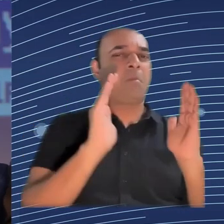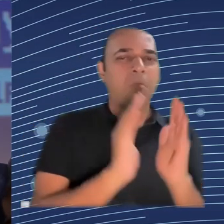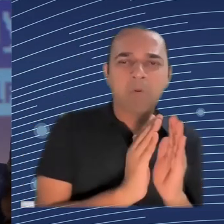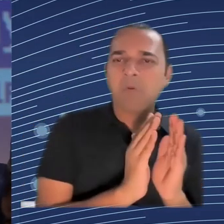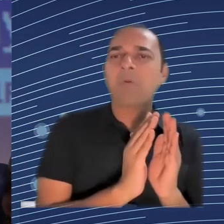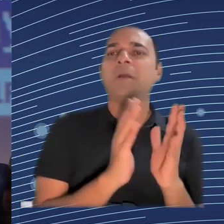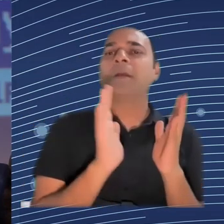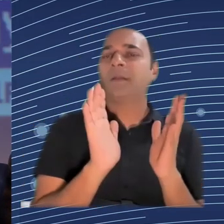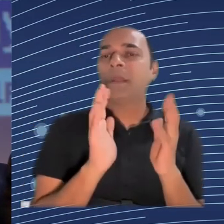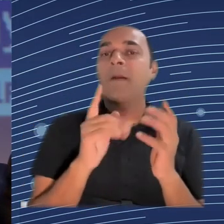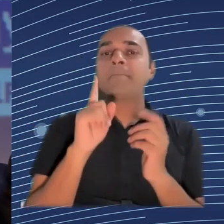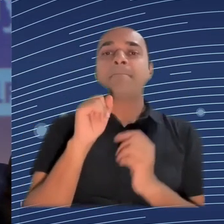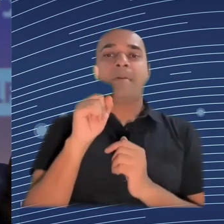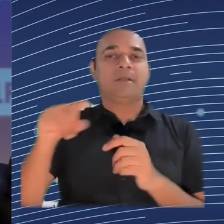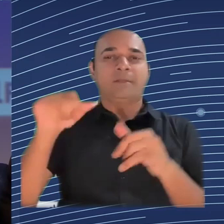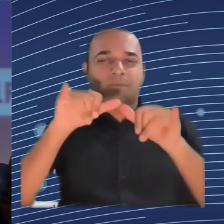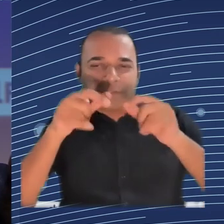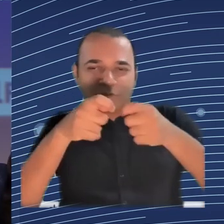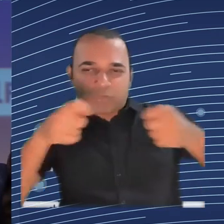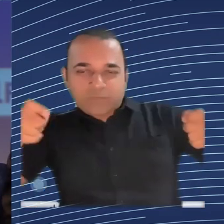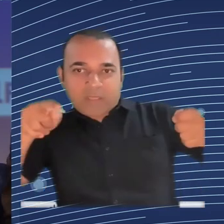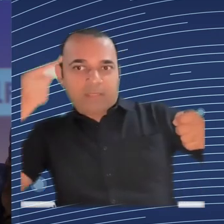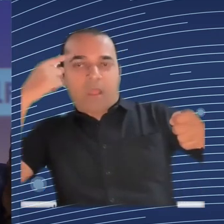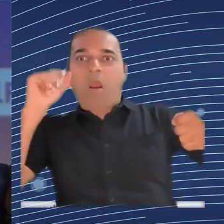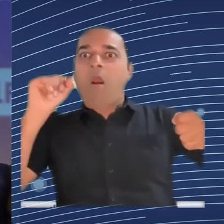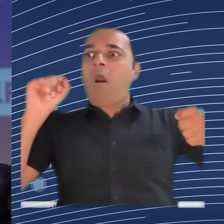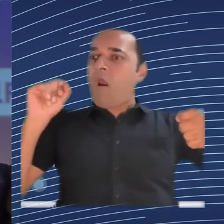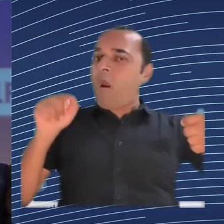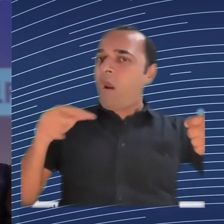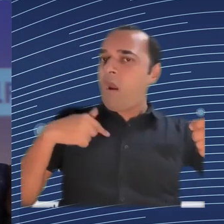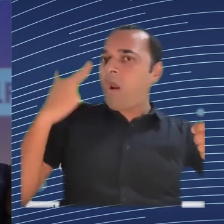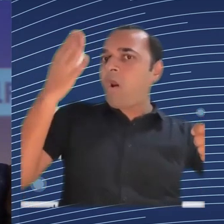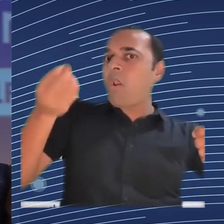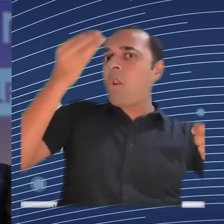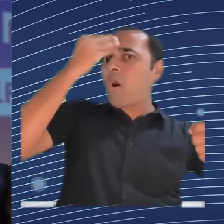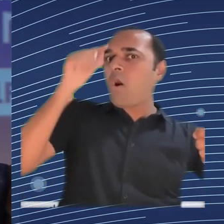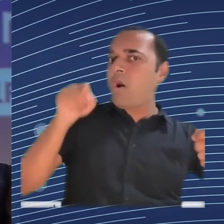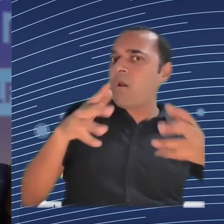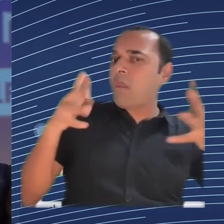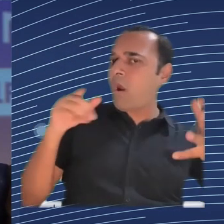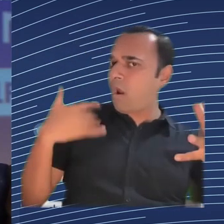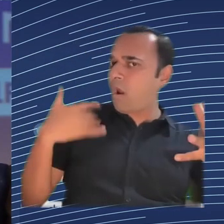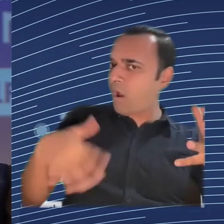And what exactly do you quantify as being fair? I think that